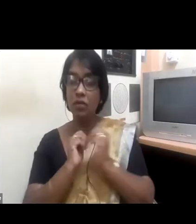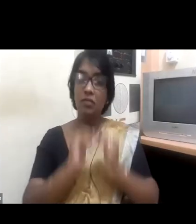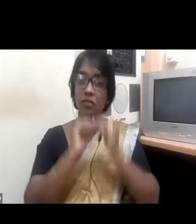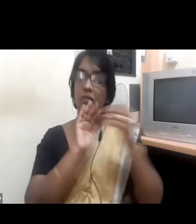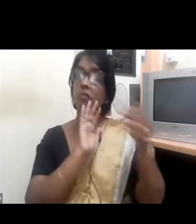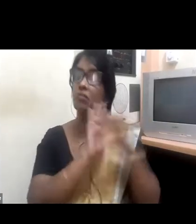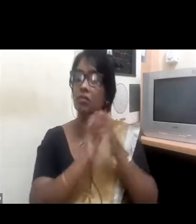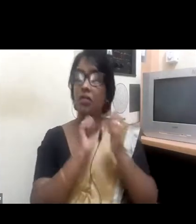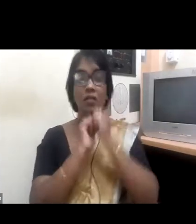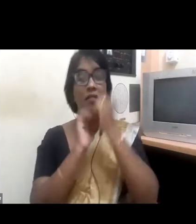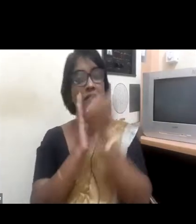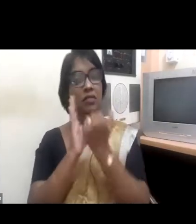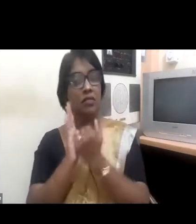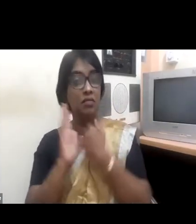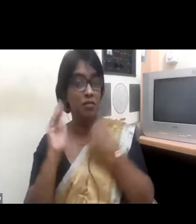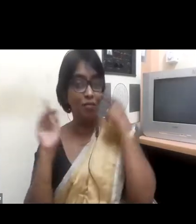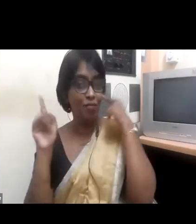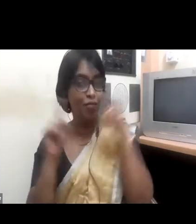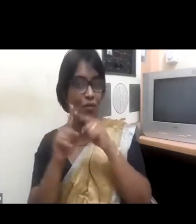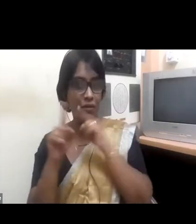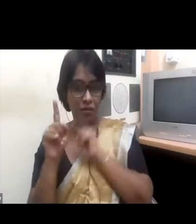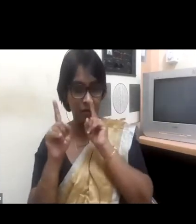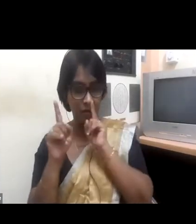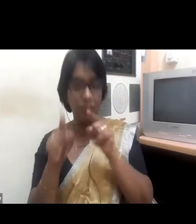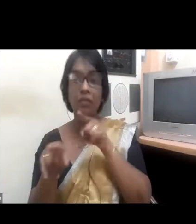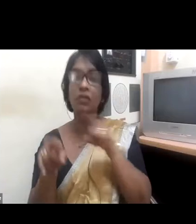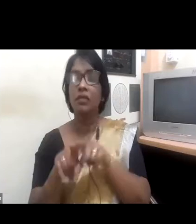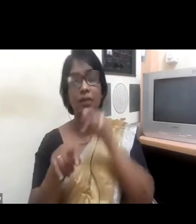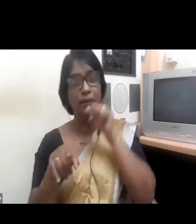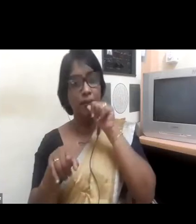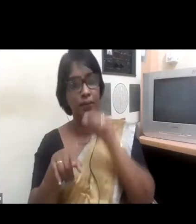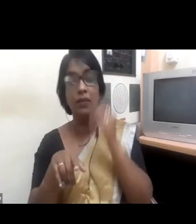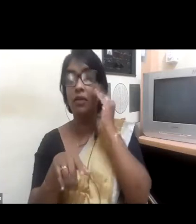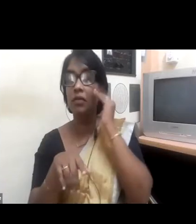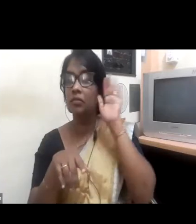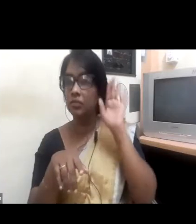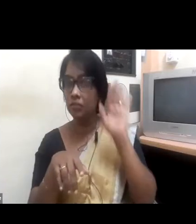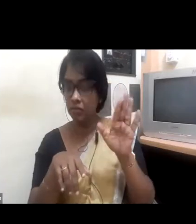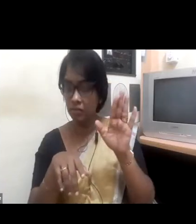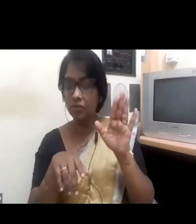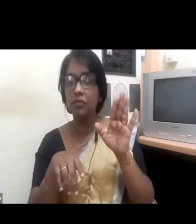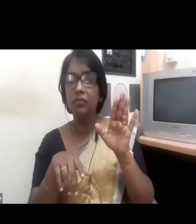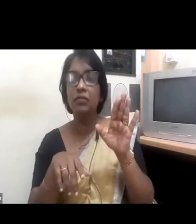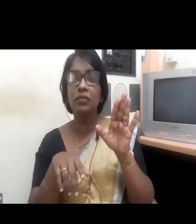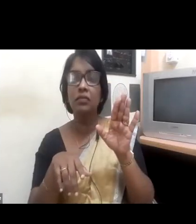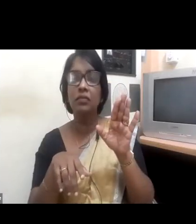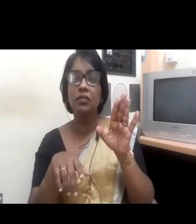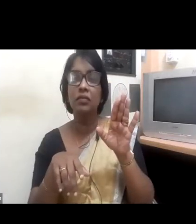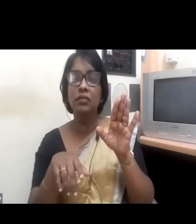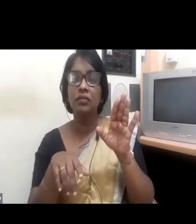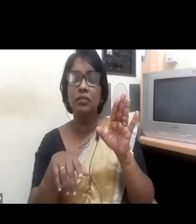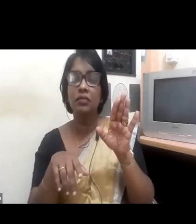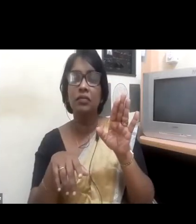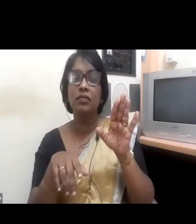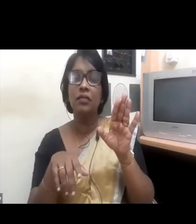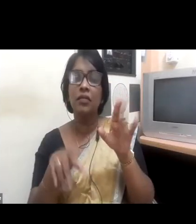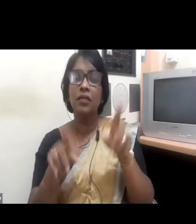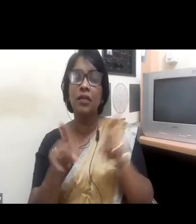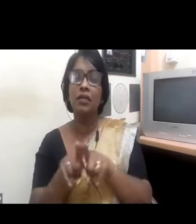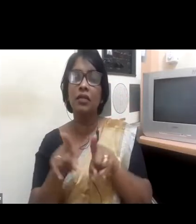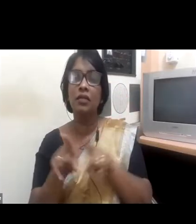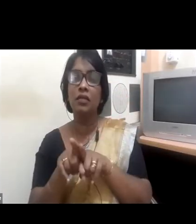helping women acquire new competence, acquire new skill sets, look at